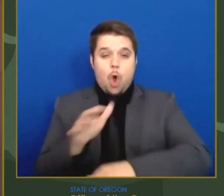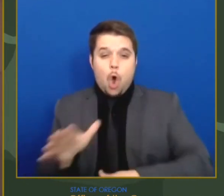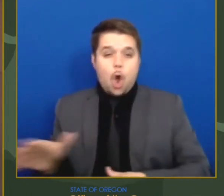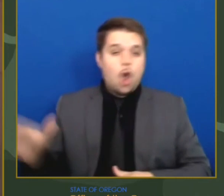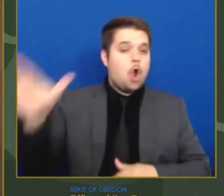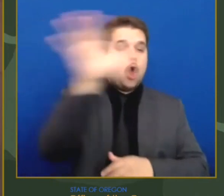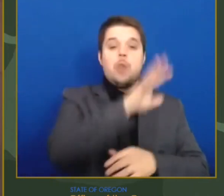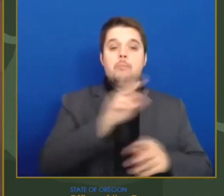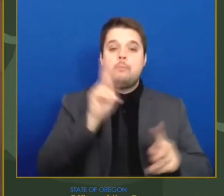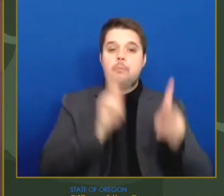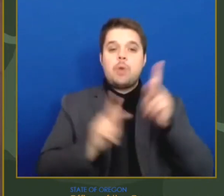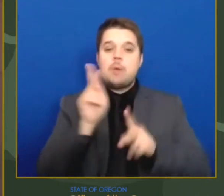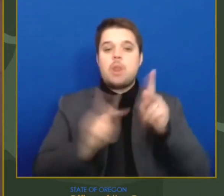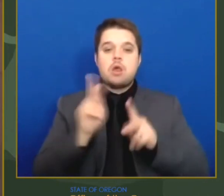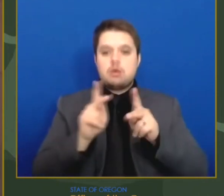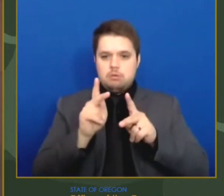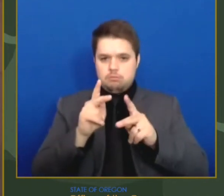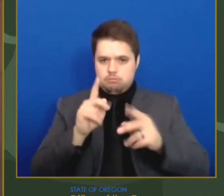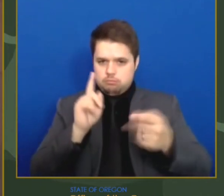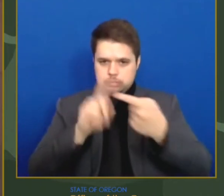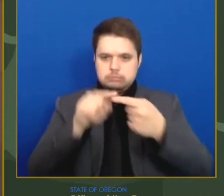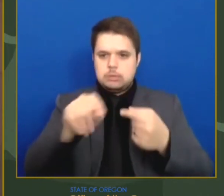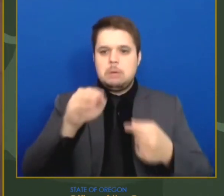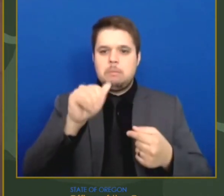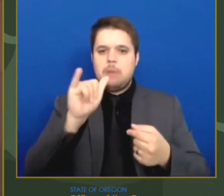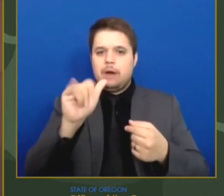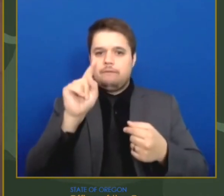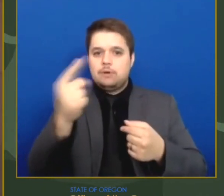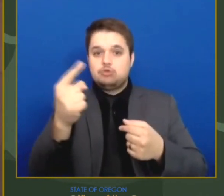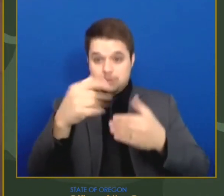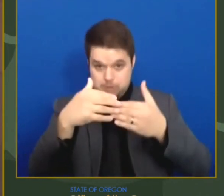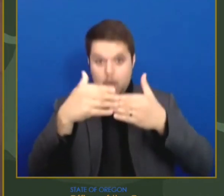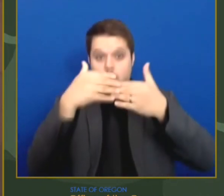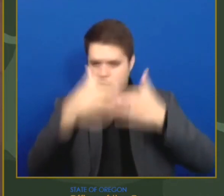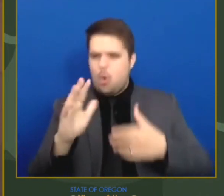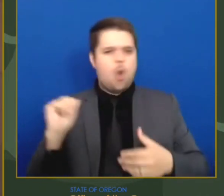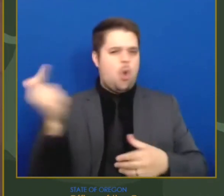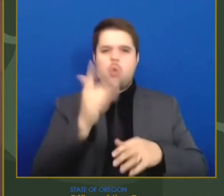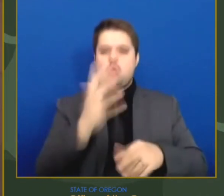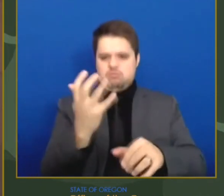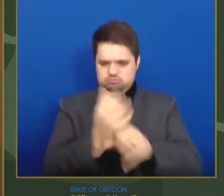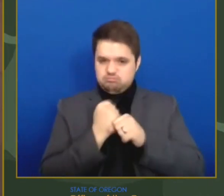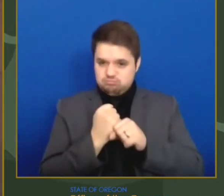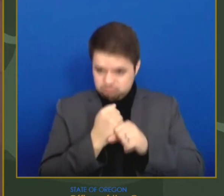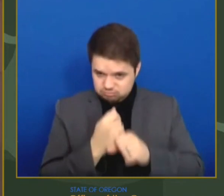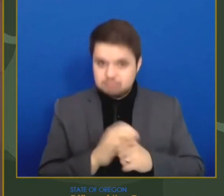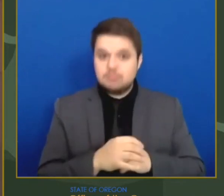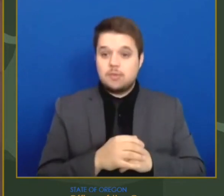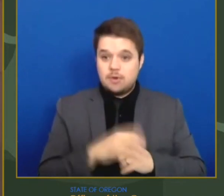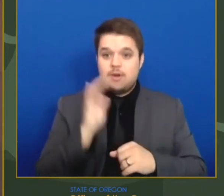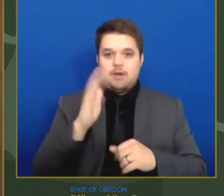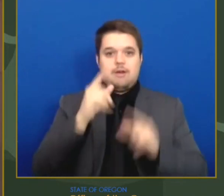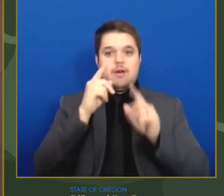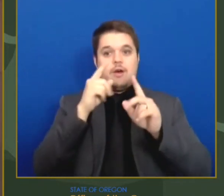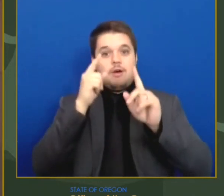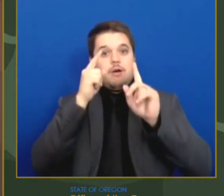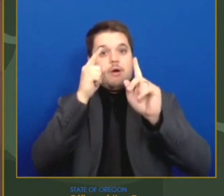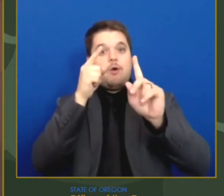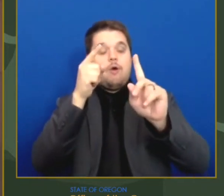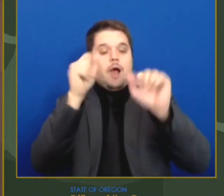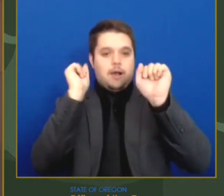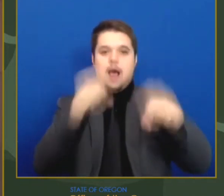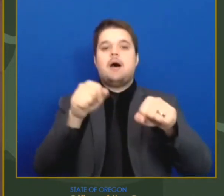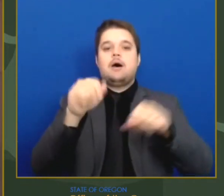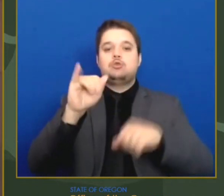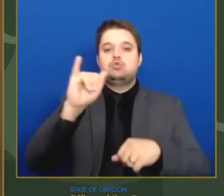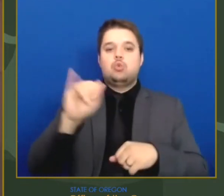family and friends for small gatherings by the 4th of July. And as your governor, I will do everything I can to